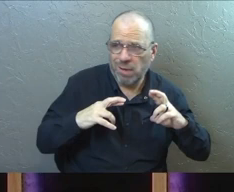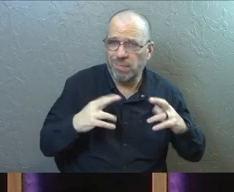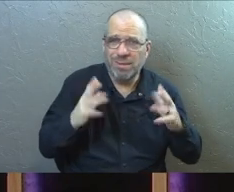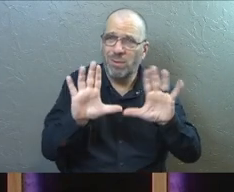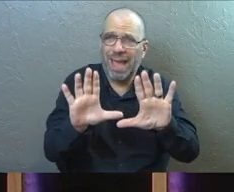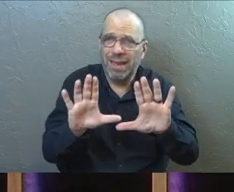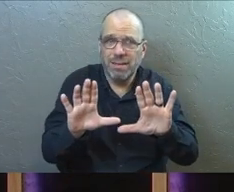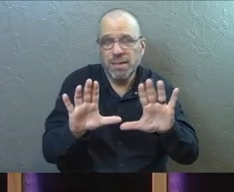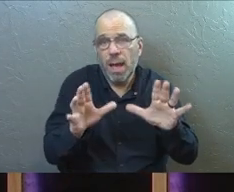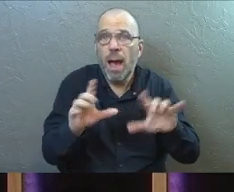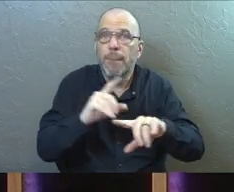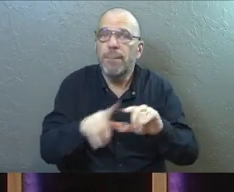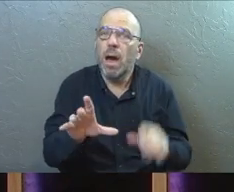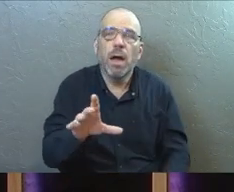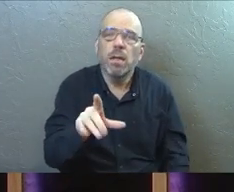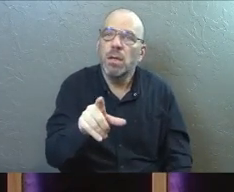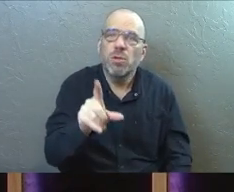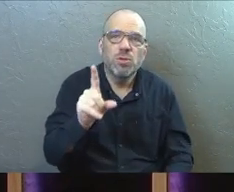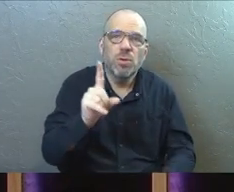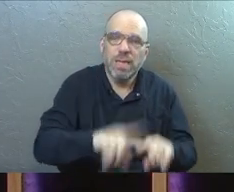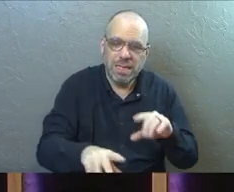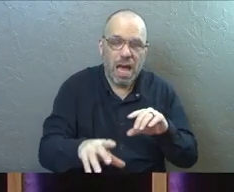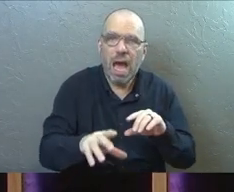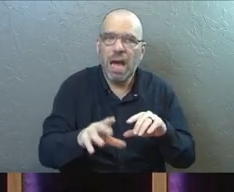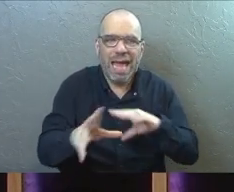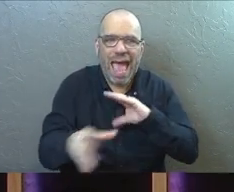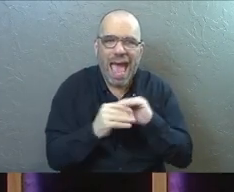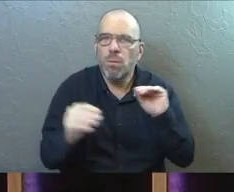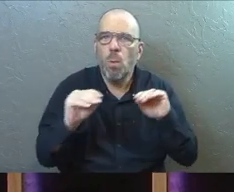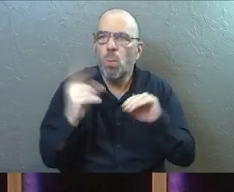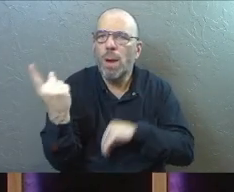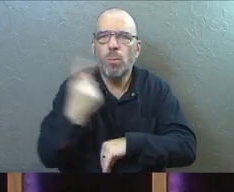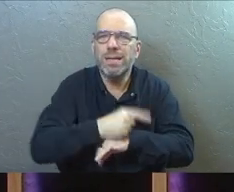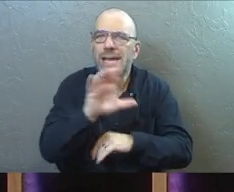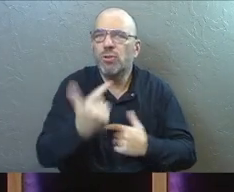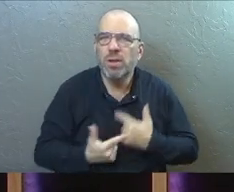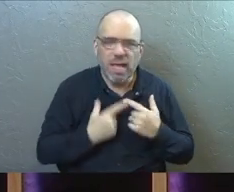value there. But you cannot add a day to your life.